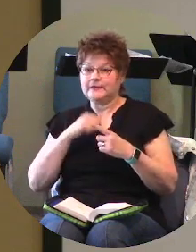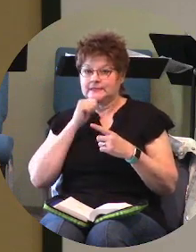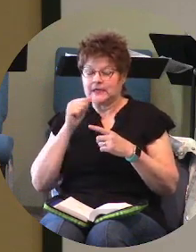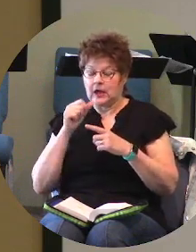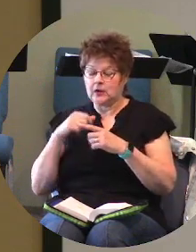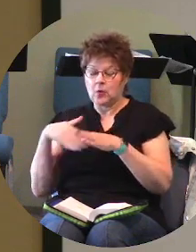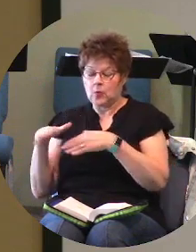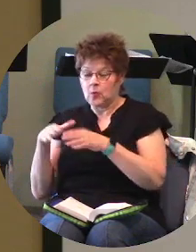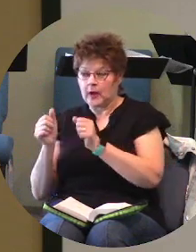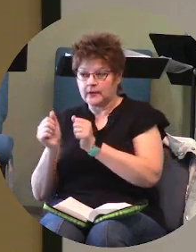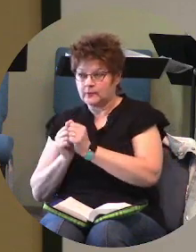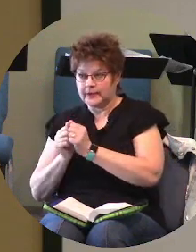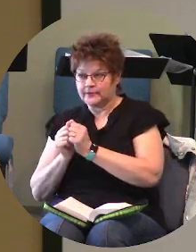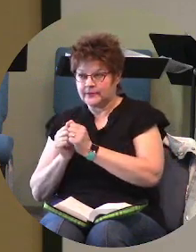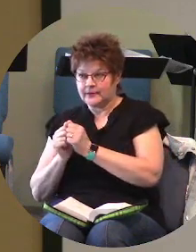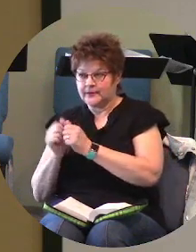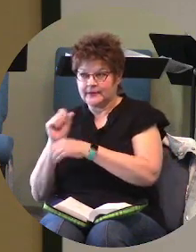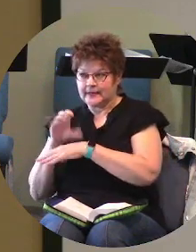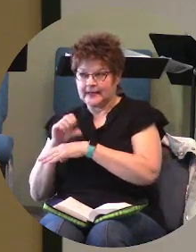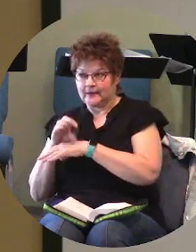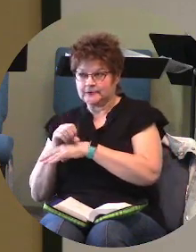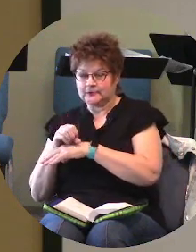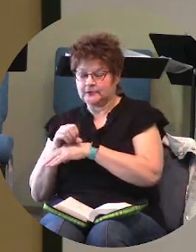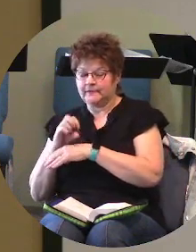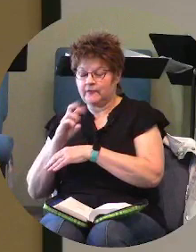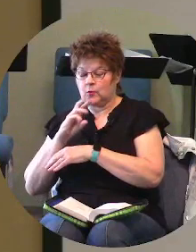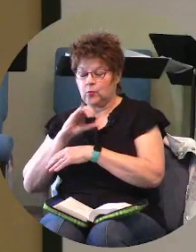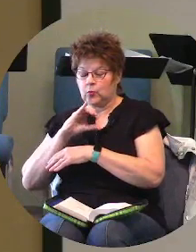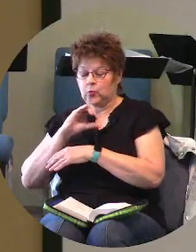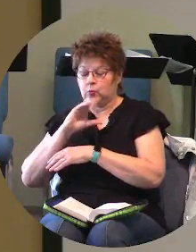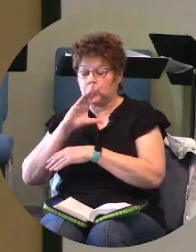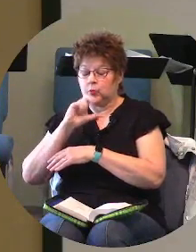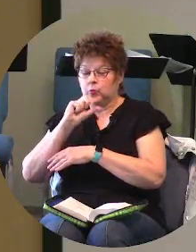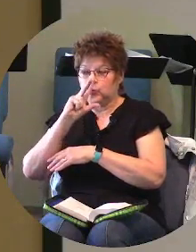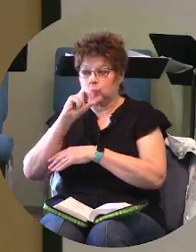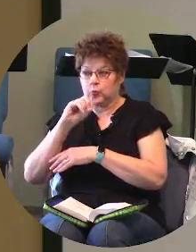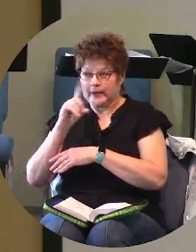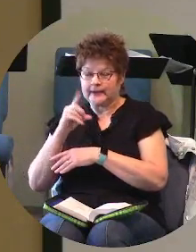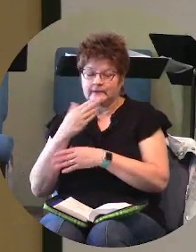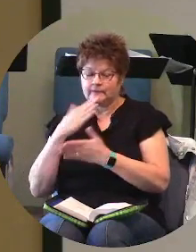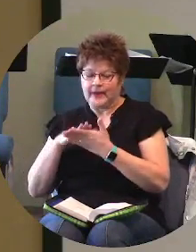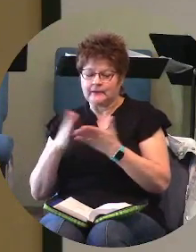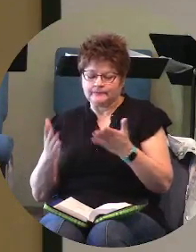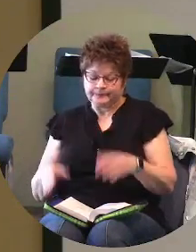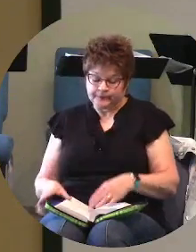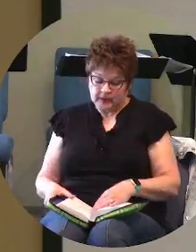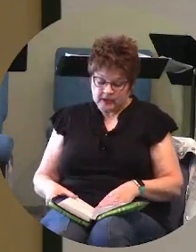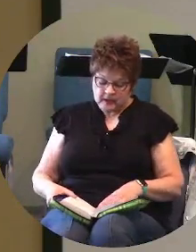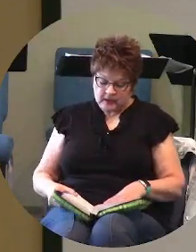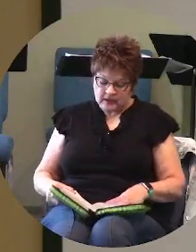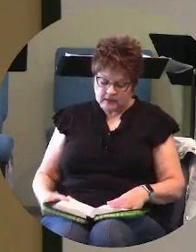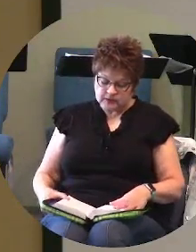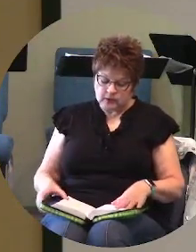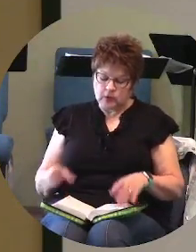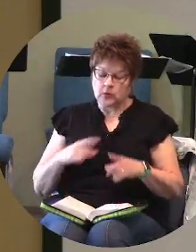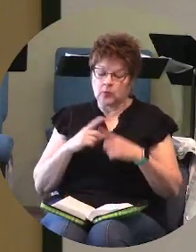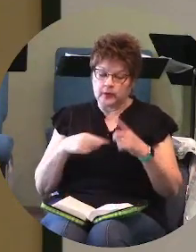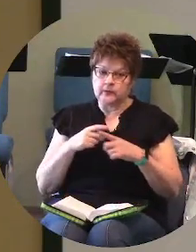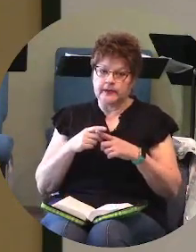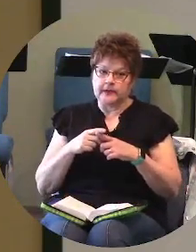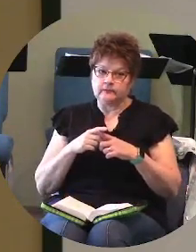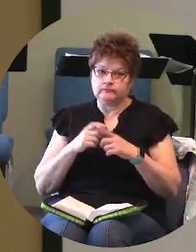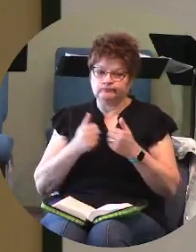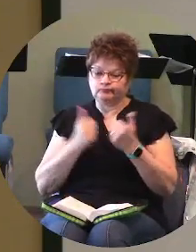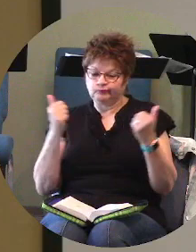how how blessed are we by by the creator by the savior when when we stay away from that which